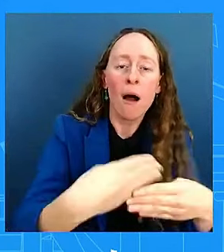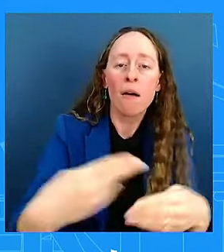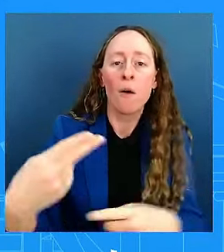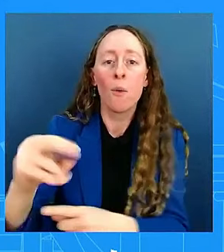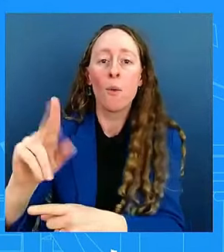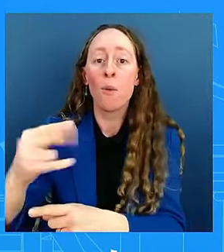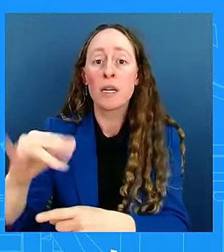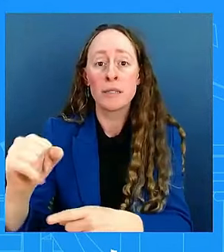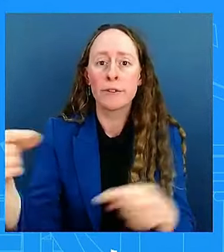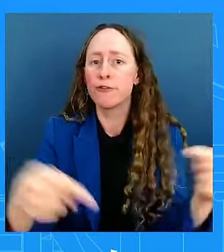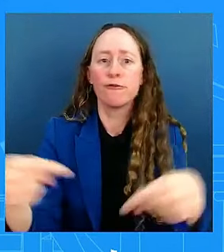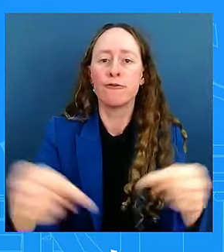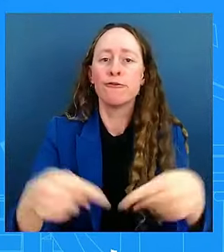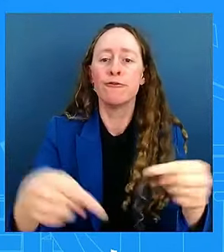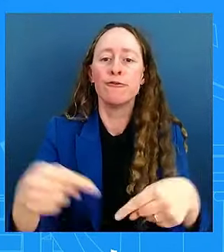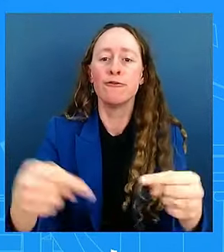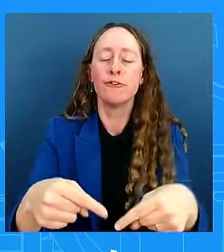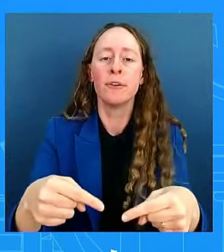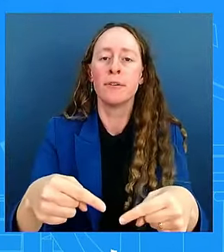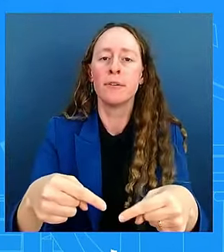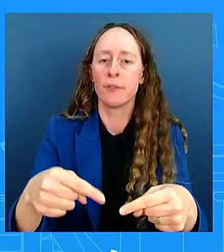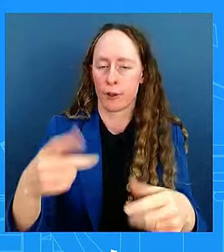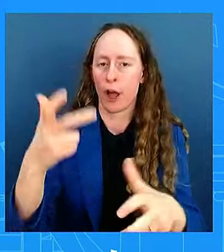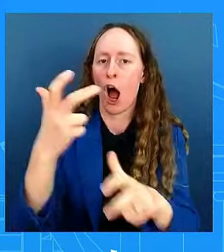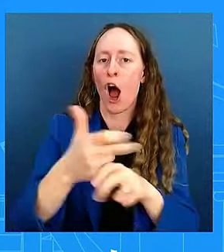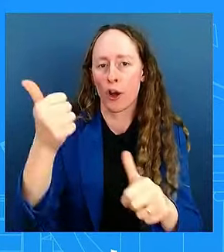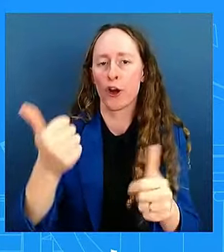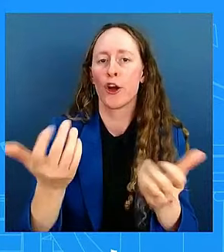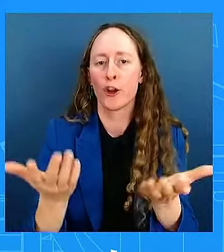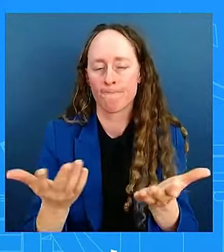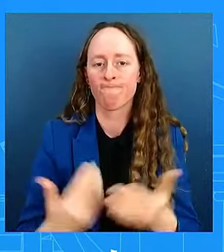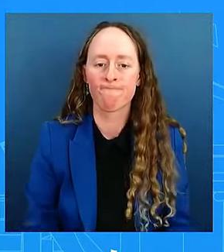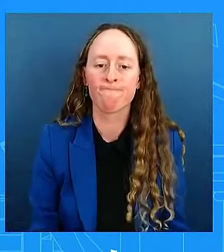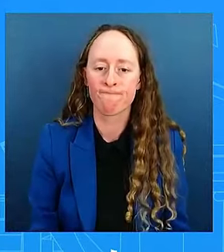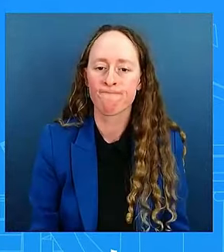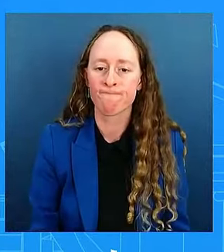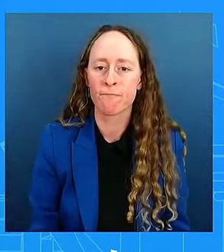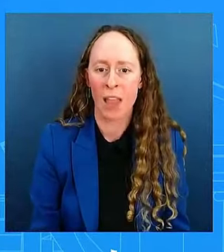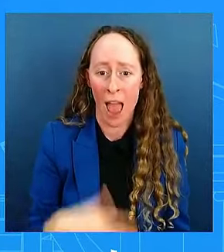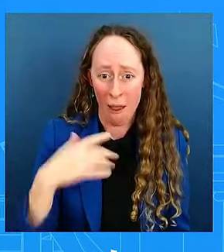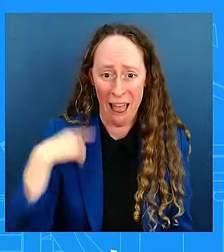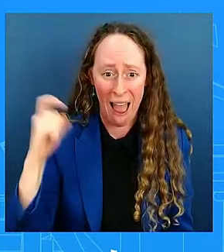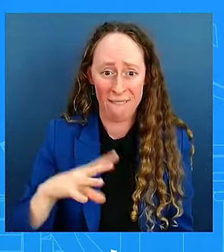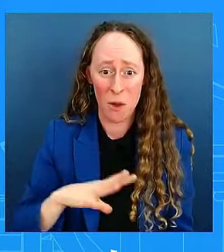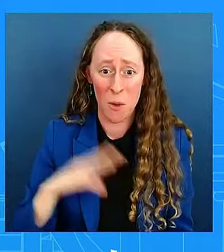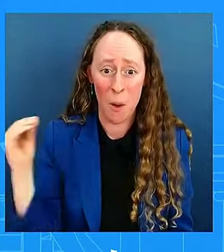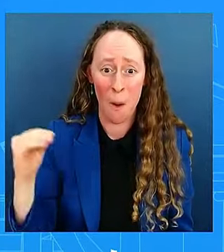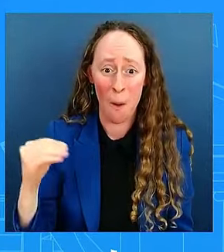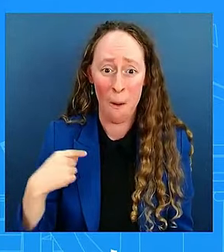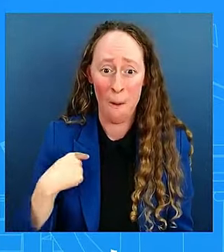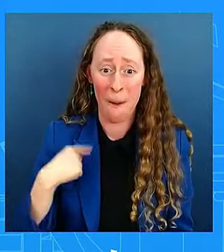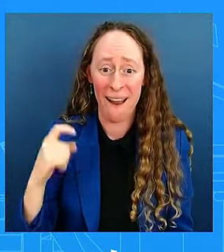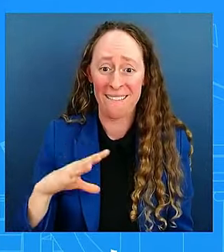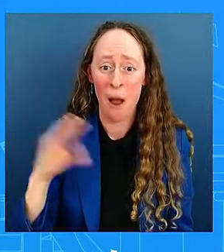Okay, get to lose. I got to go. I know. I know. Please tell me I got to go. I said I'd take a couple of questions.